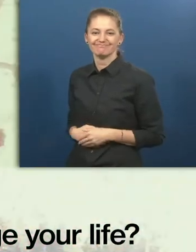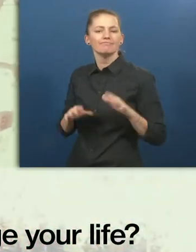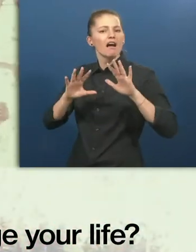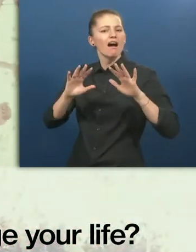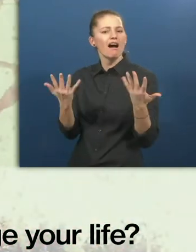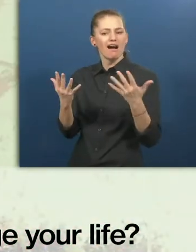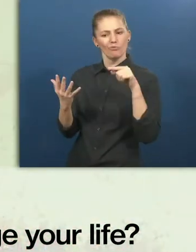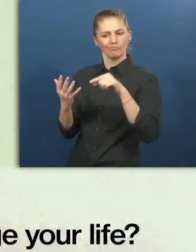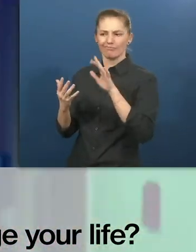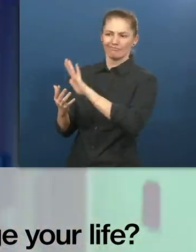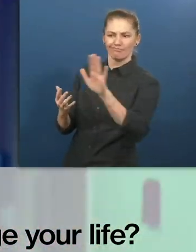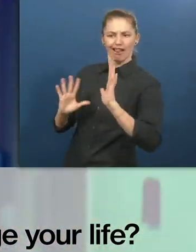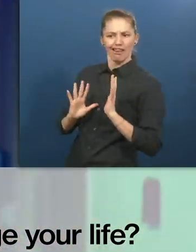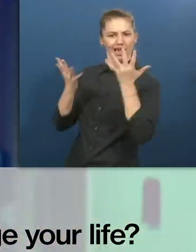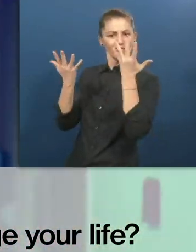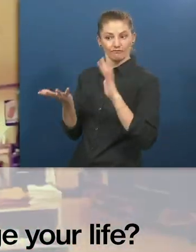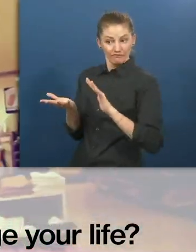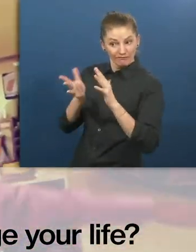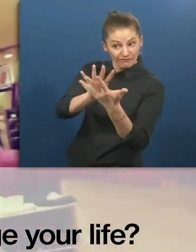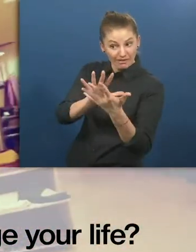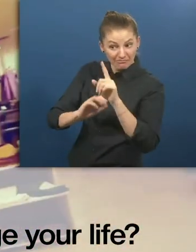How did this solution change your life? How